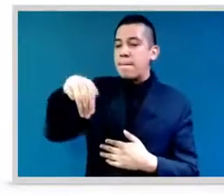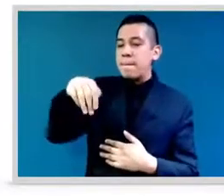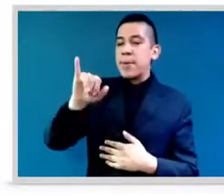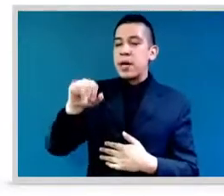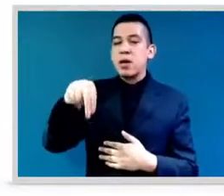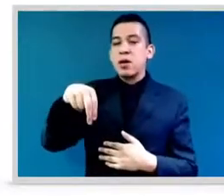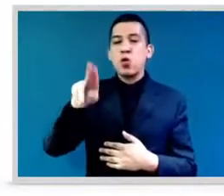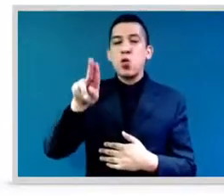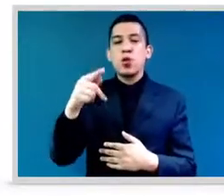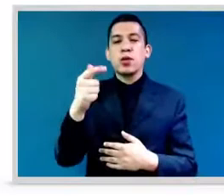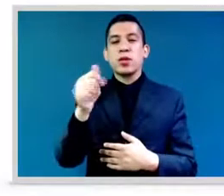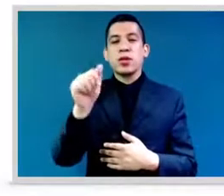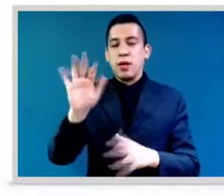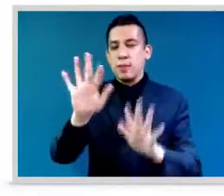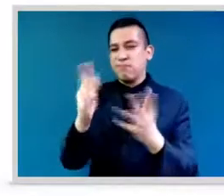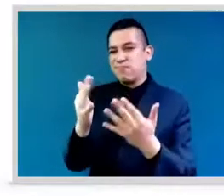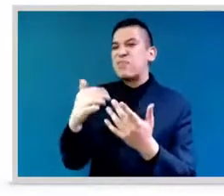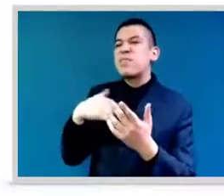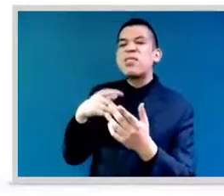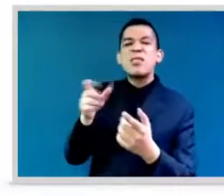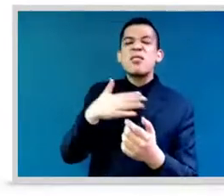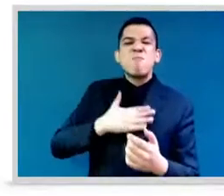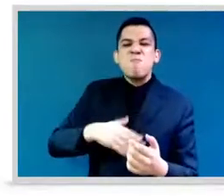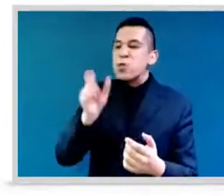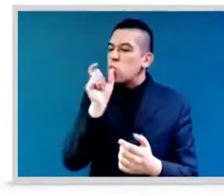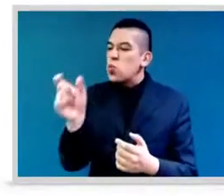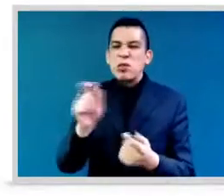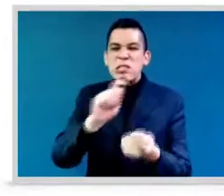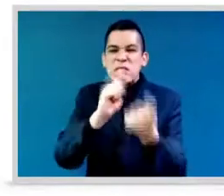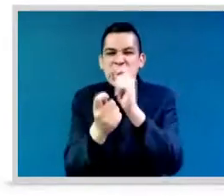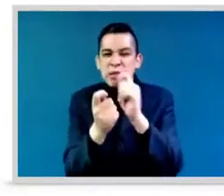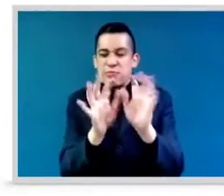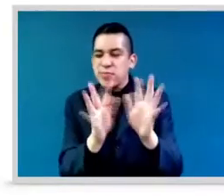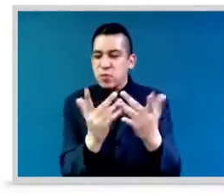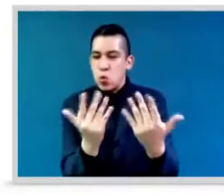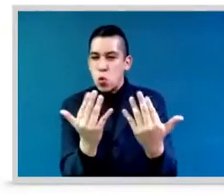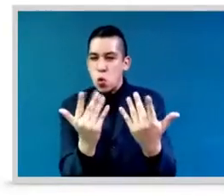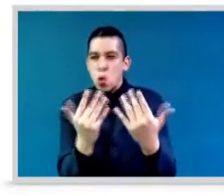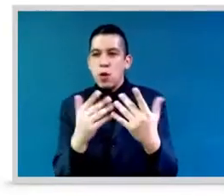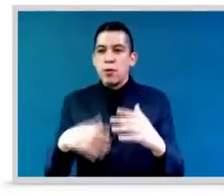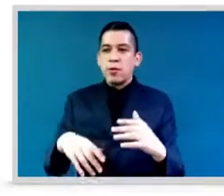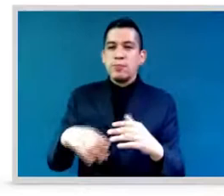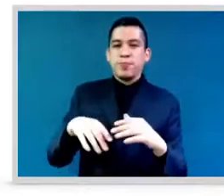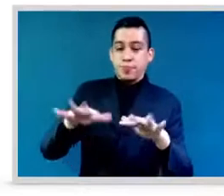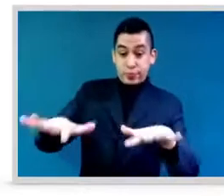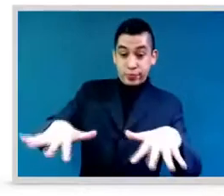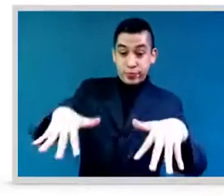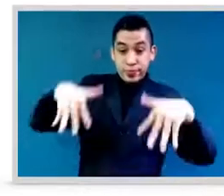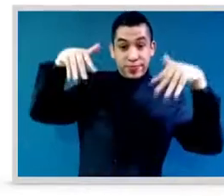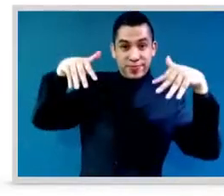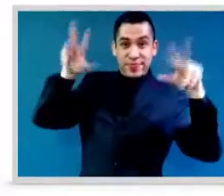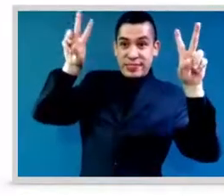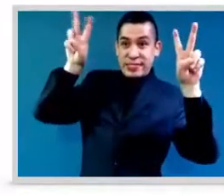Sharif said reserved seats, which I find to be perhaps maybe something that doesn't create the